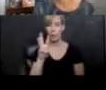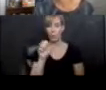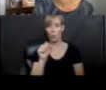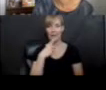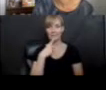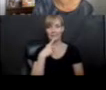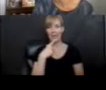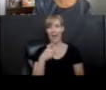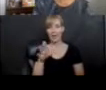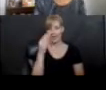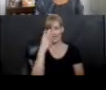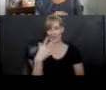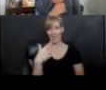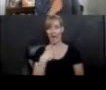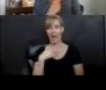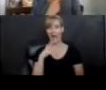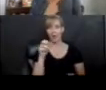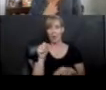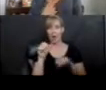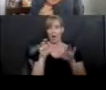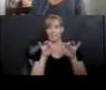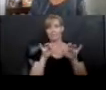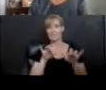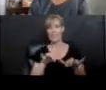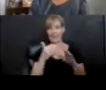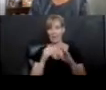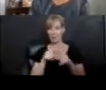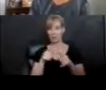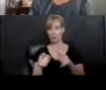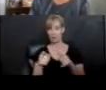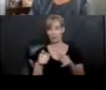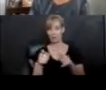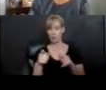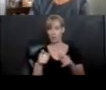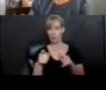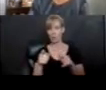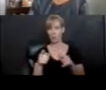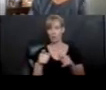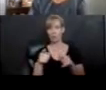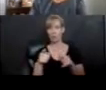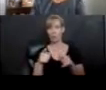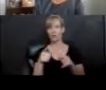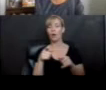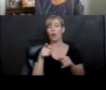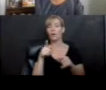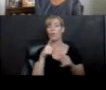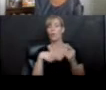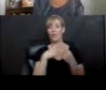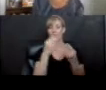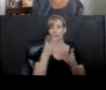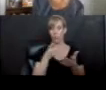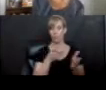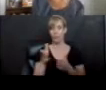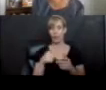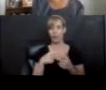writing an email to you when I got that you were going to be doing this and I had to go